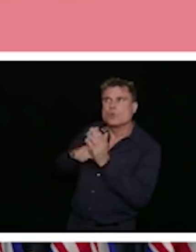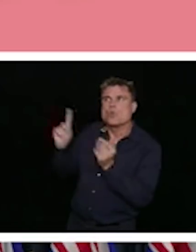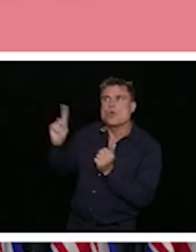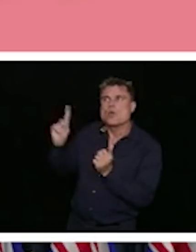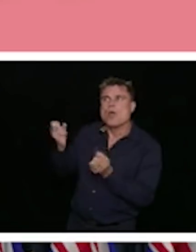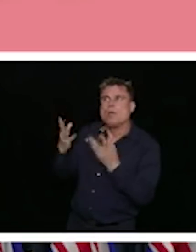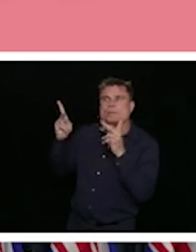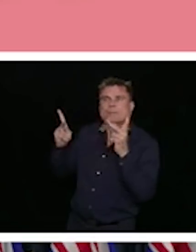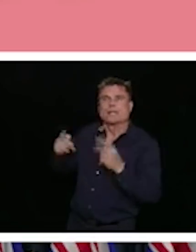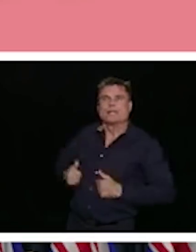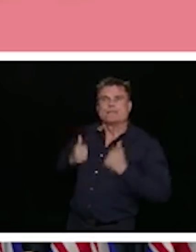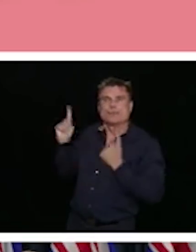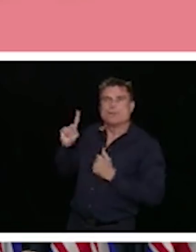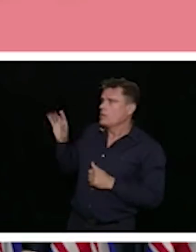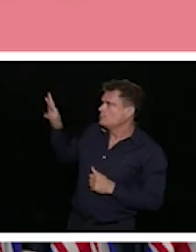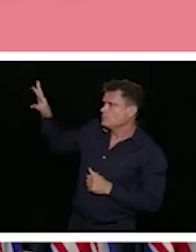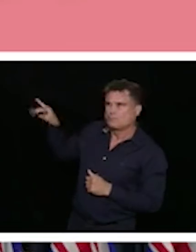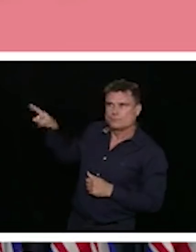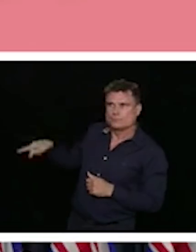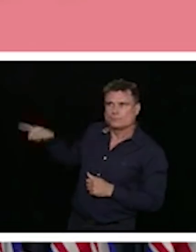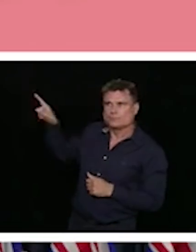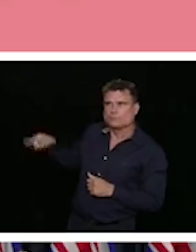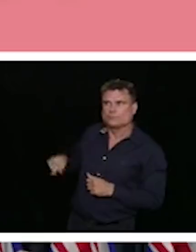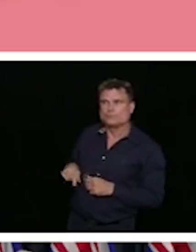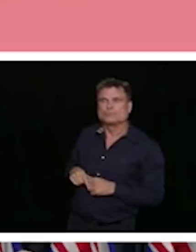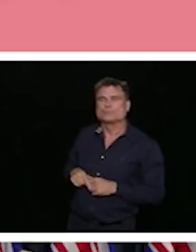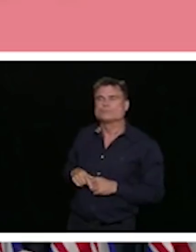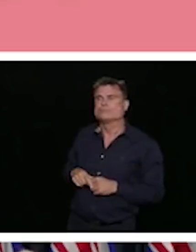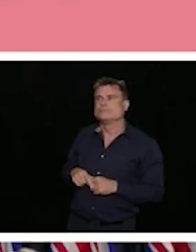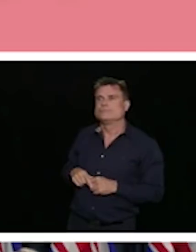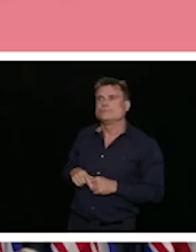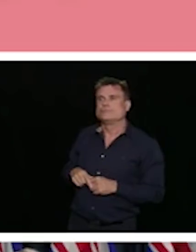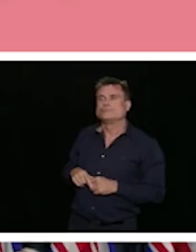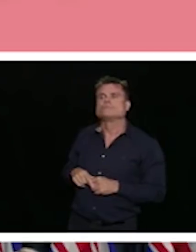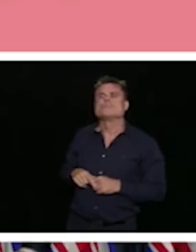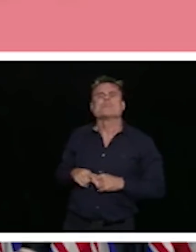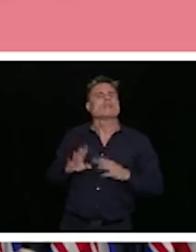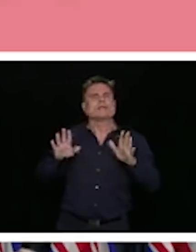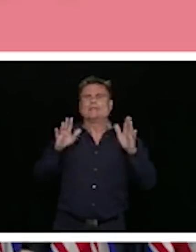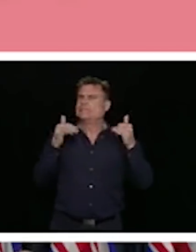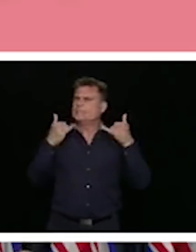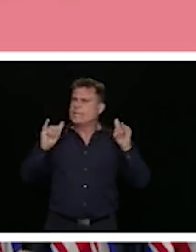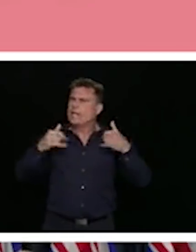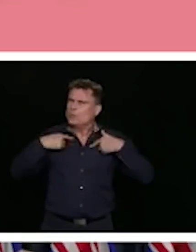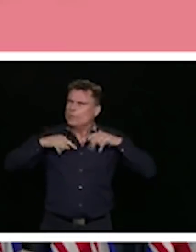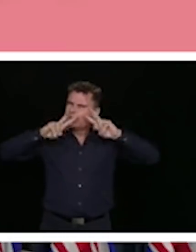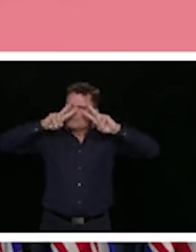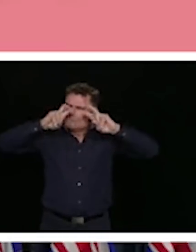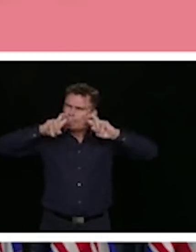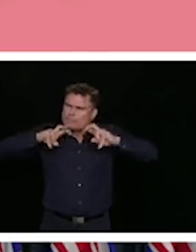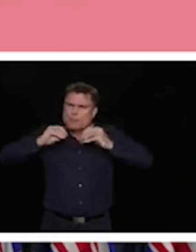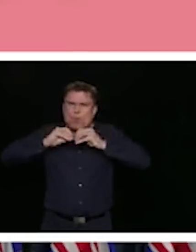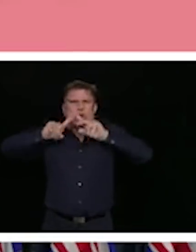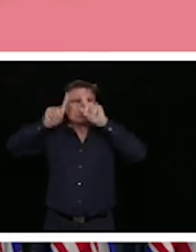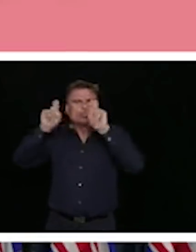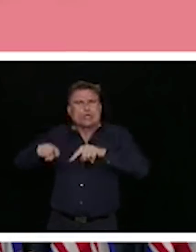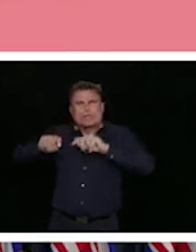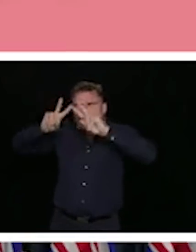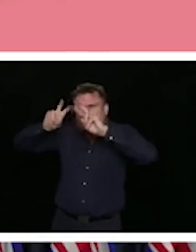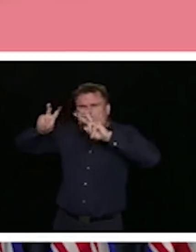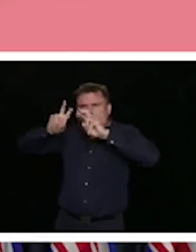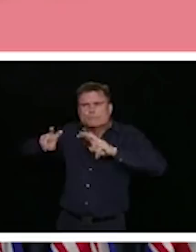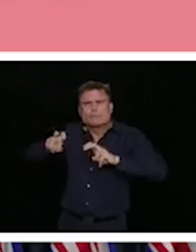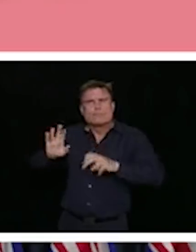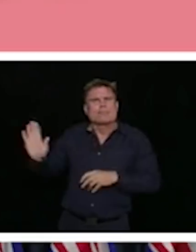to get out of this survey that is going to help us in understanding what we need to do to continue to progress through this